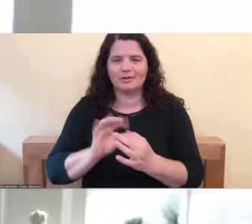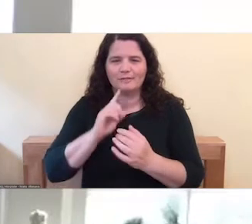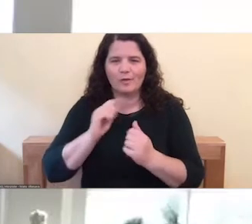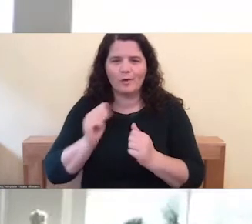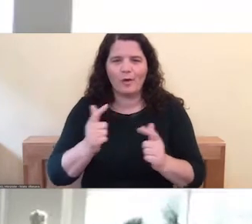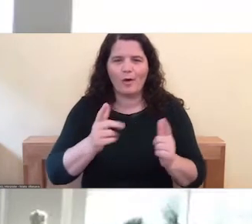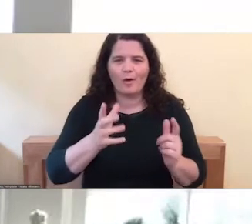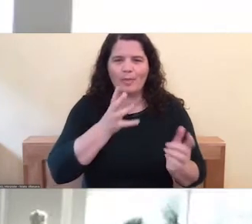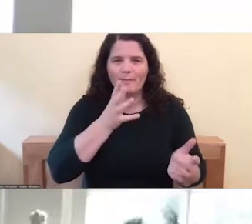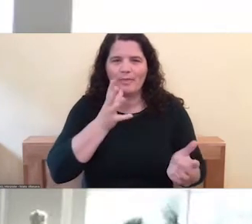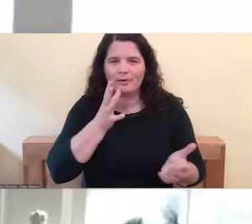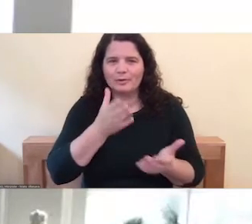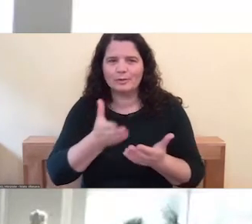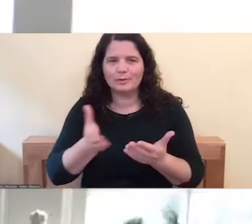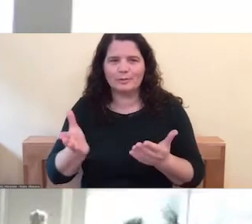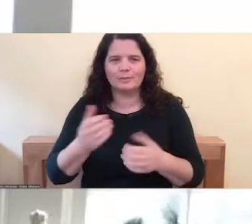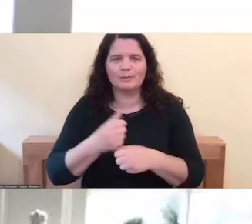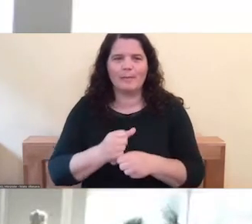And